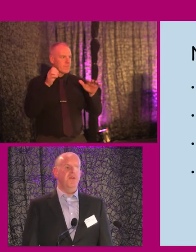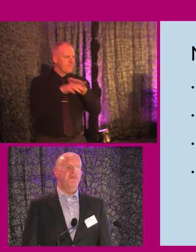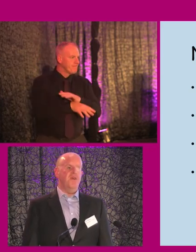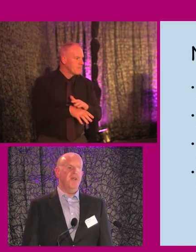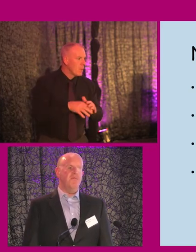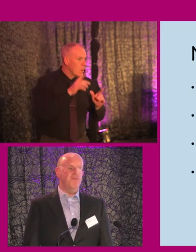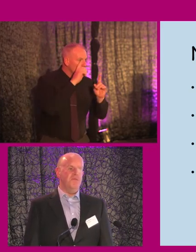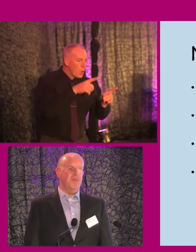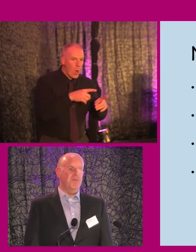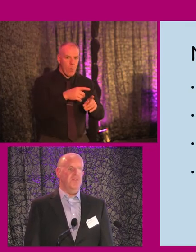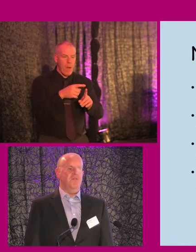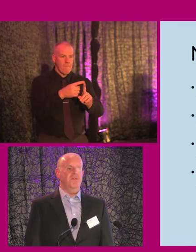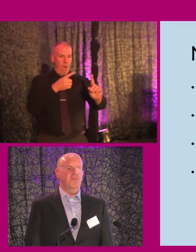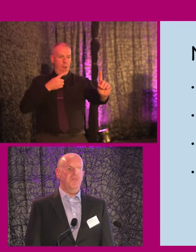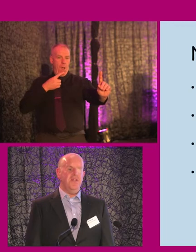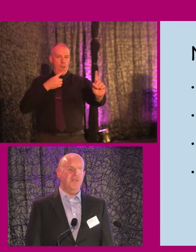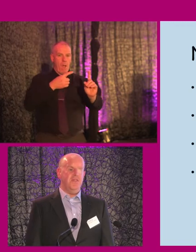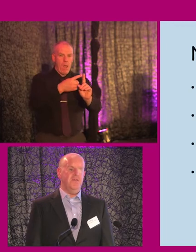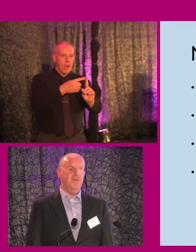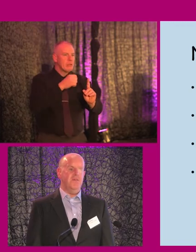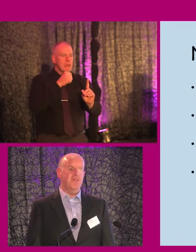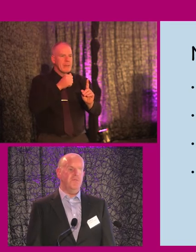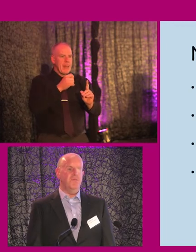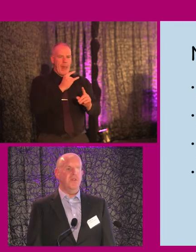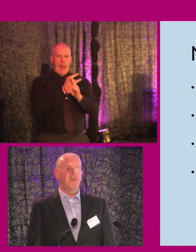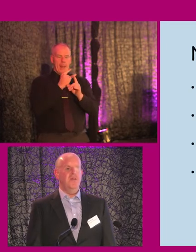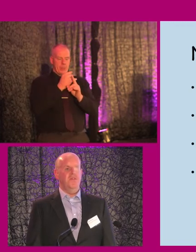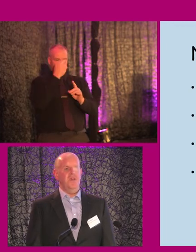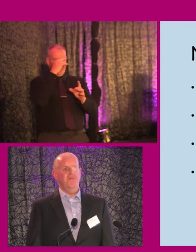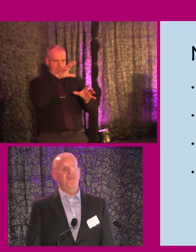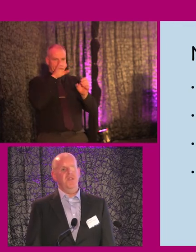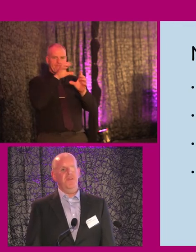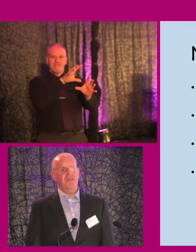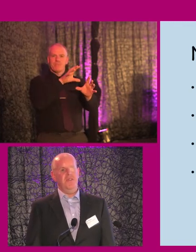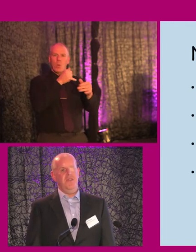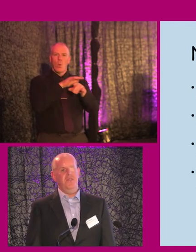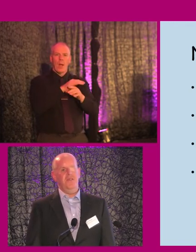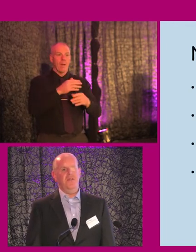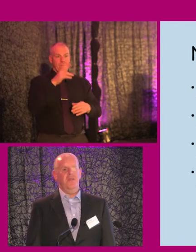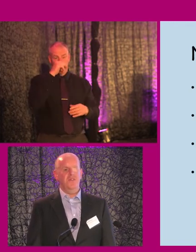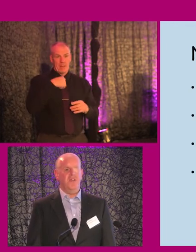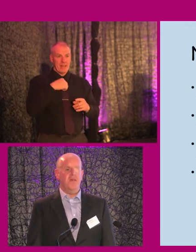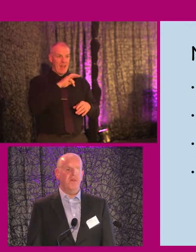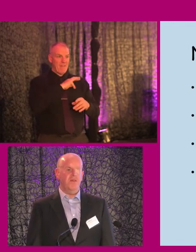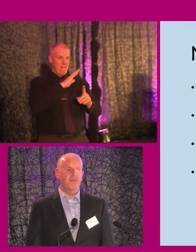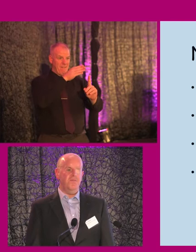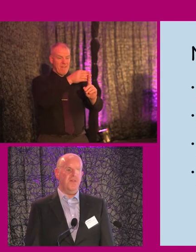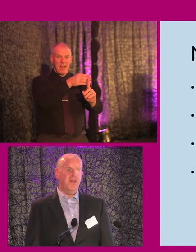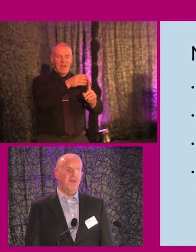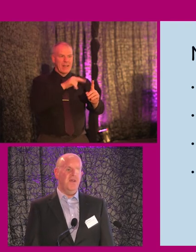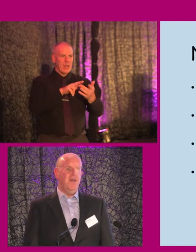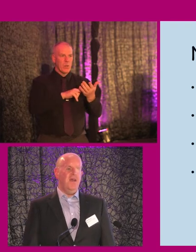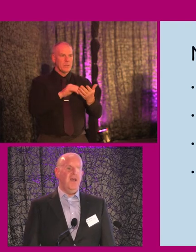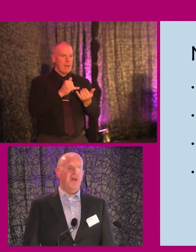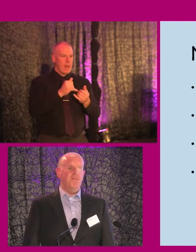not know how far I am from something because there's no telltale signs between myself and my destination that I can use as a landmark or something like